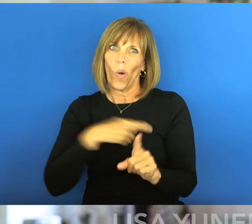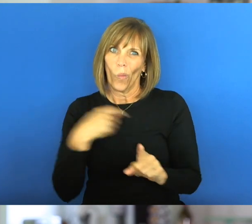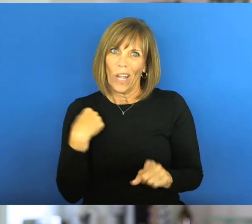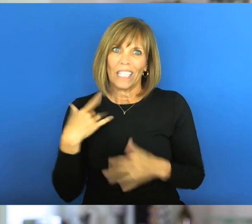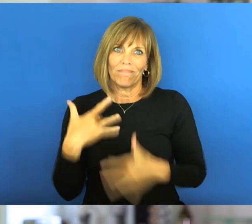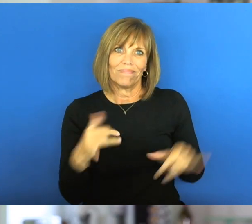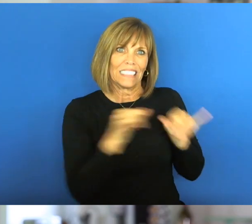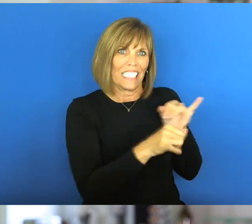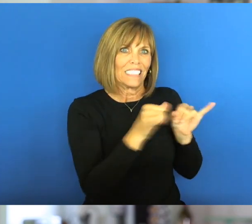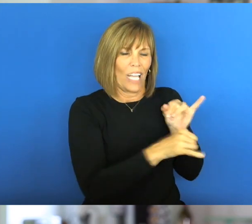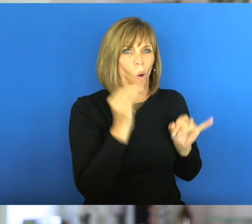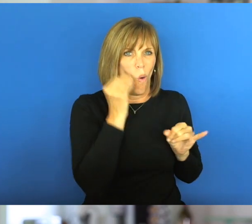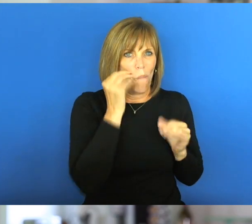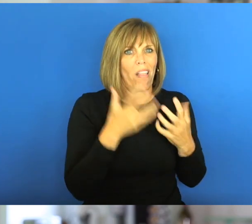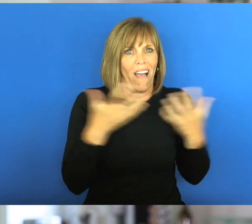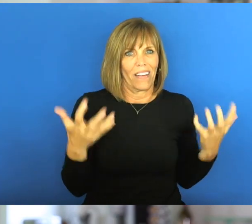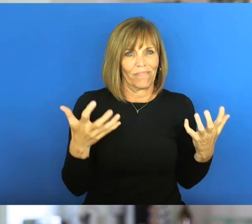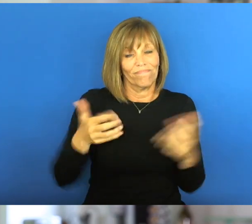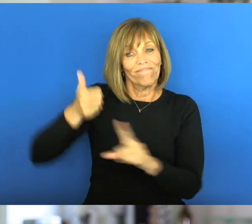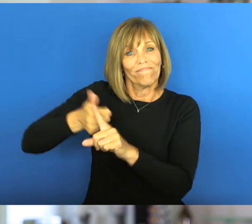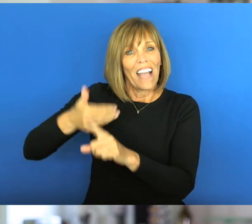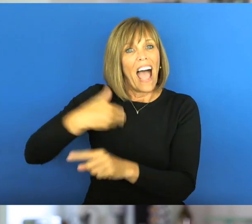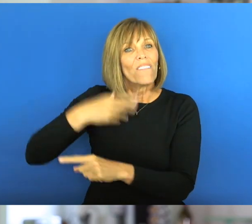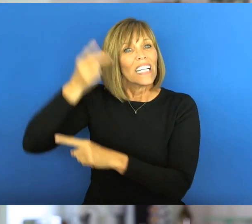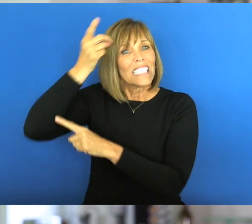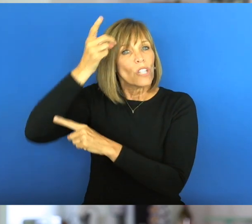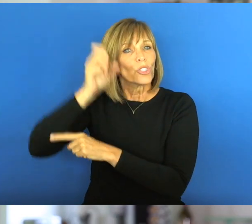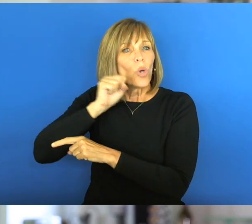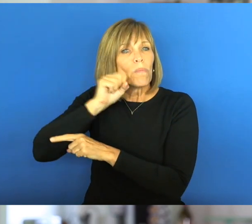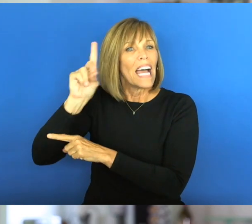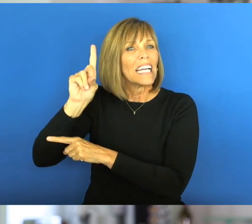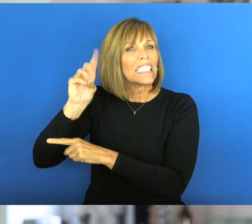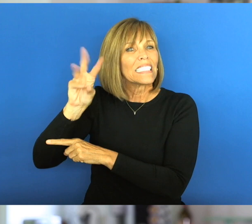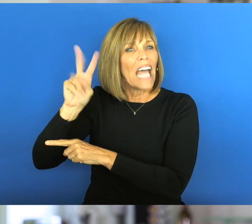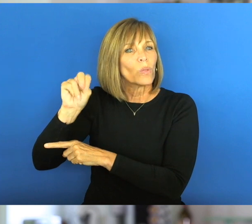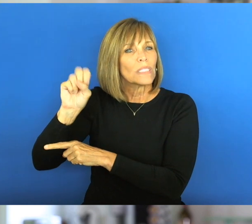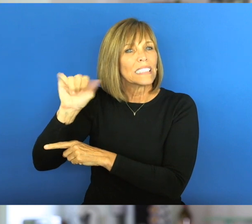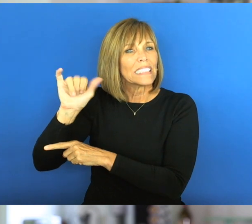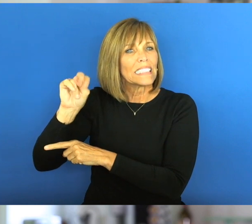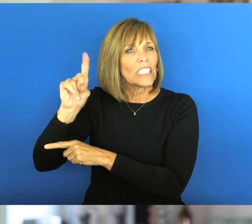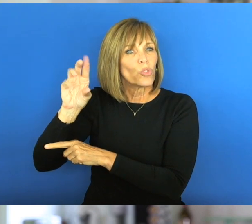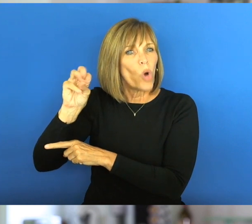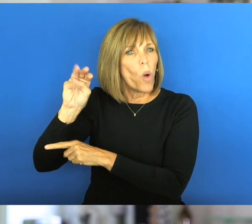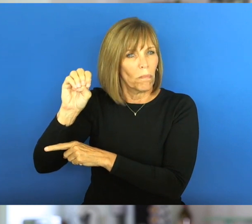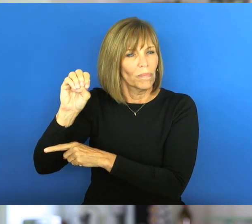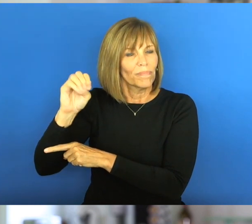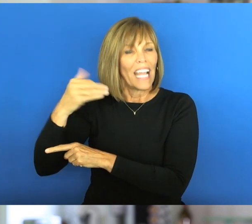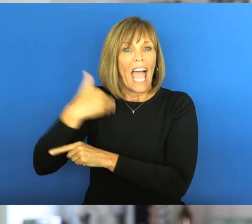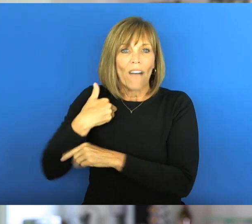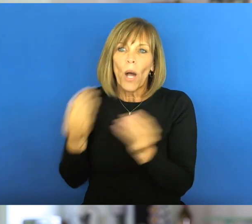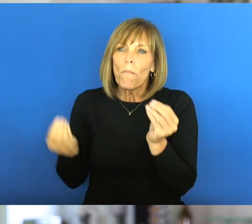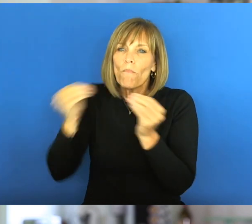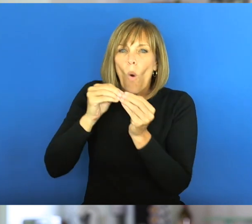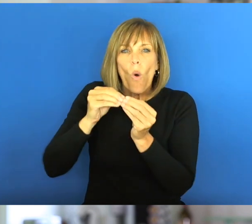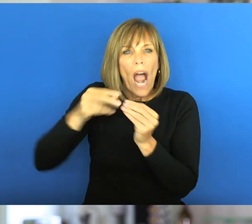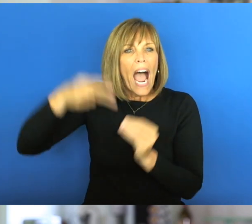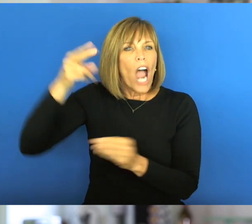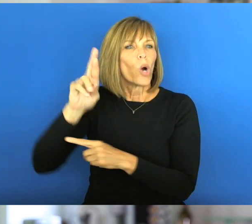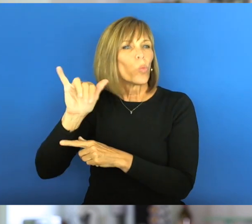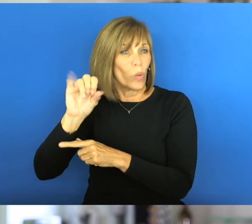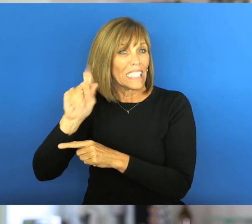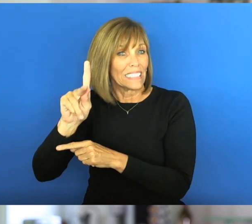but we had to stay home a lot. With Down syndrome, there is a little bit higher risk of getting illnesses